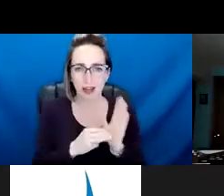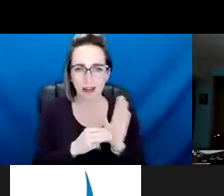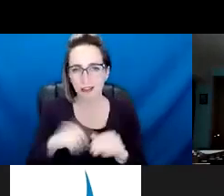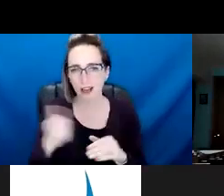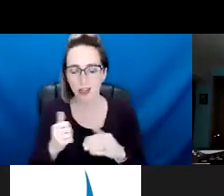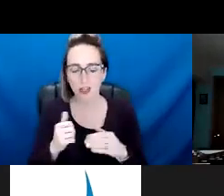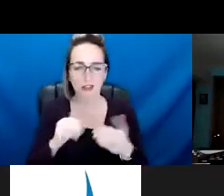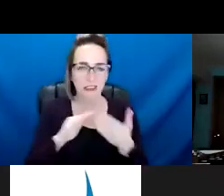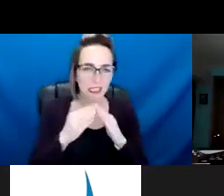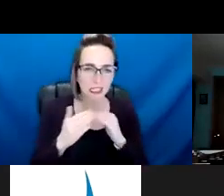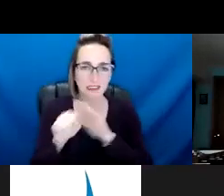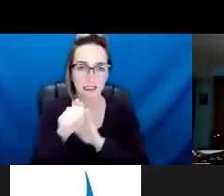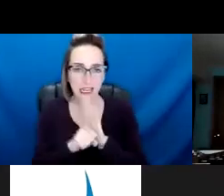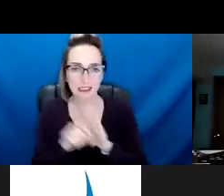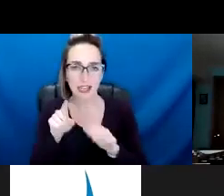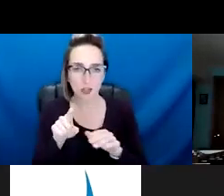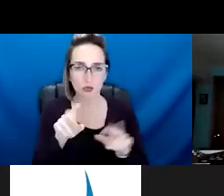states are being followed?